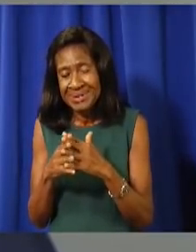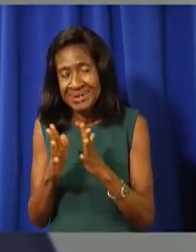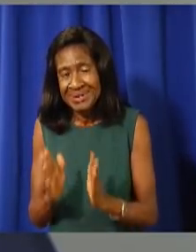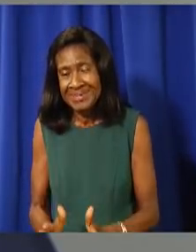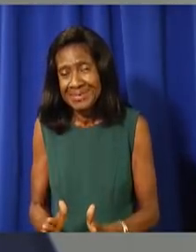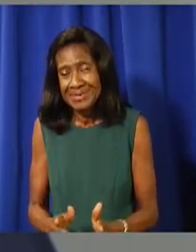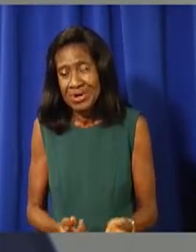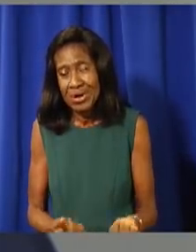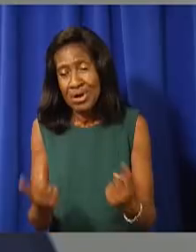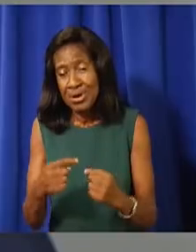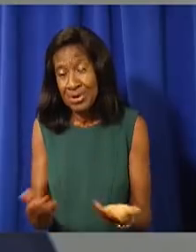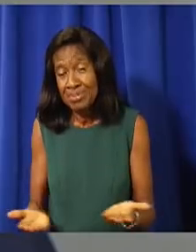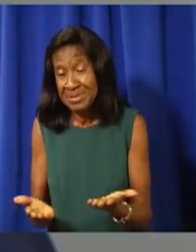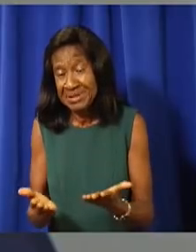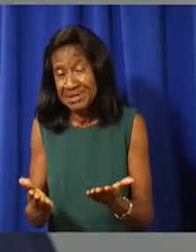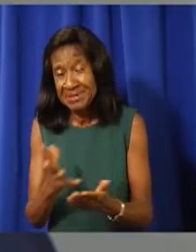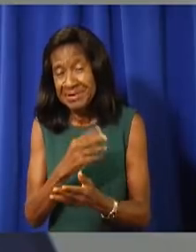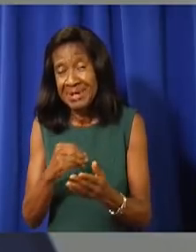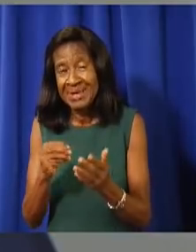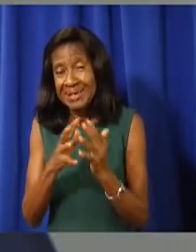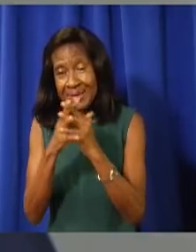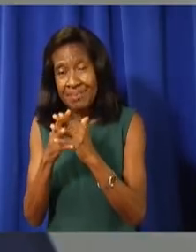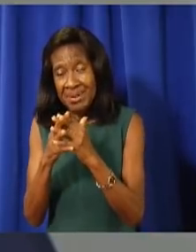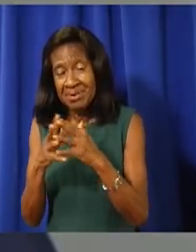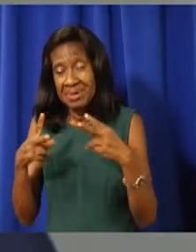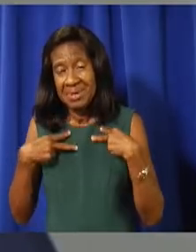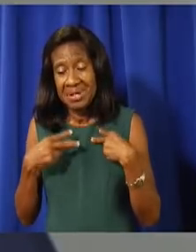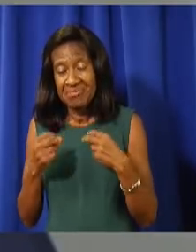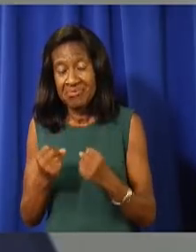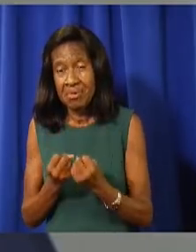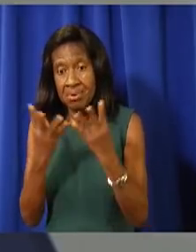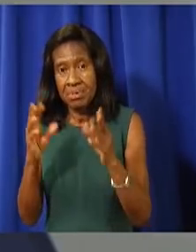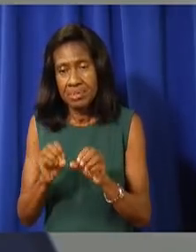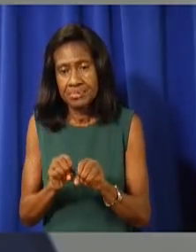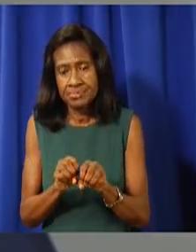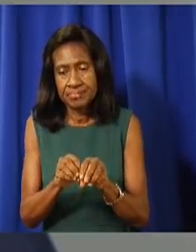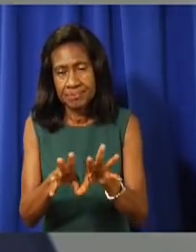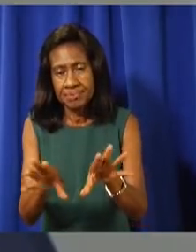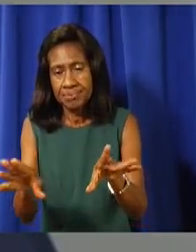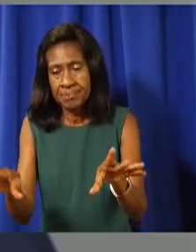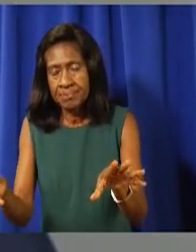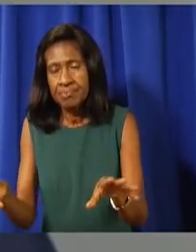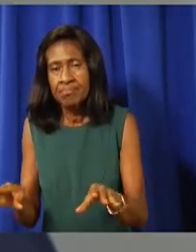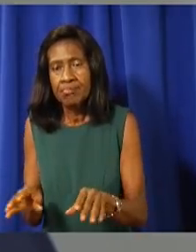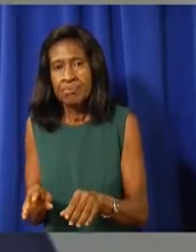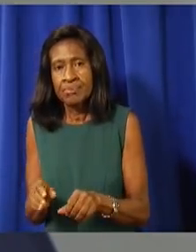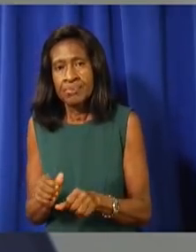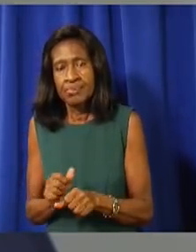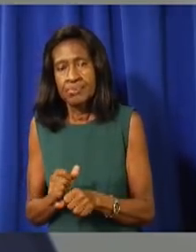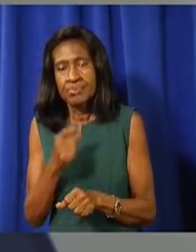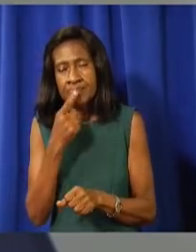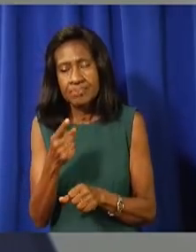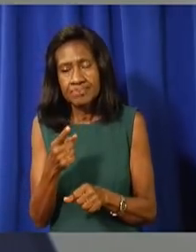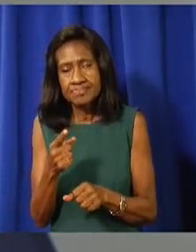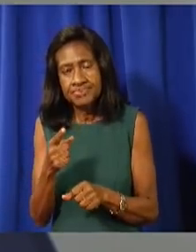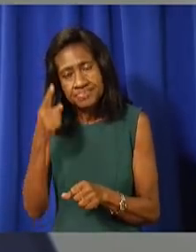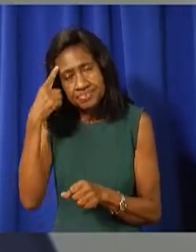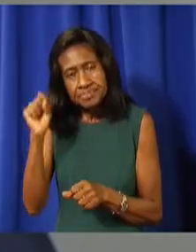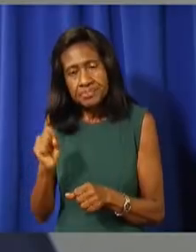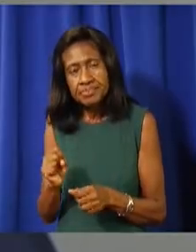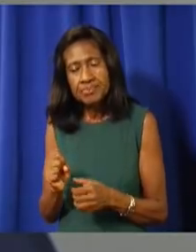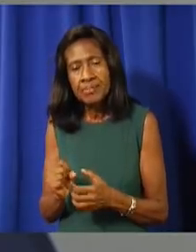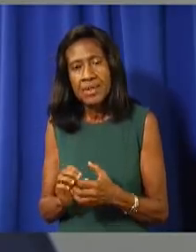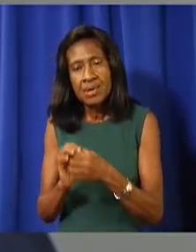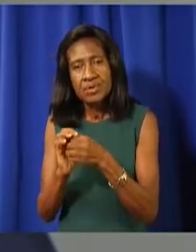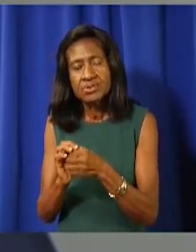having outbreaks. The truth is, with our stringent, uh, protocols of safety, um, many people don't want to go